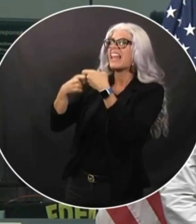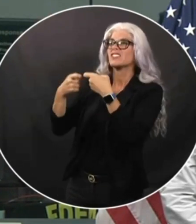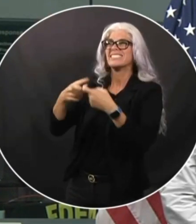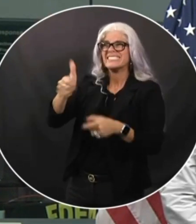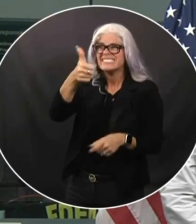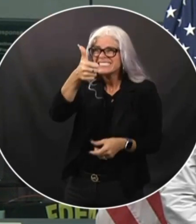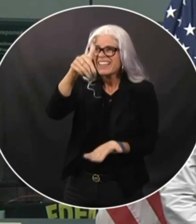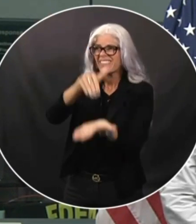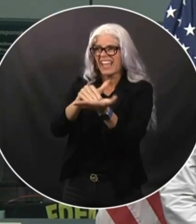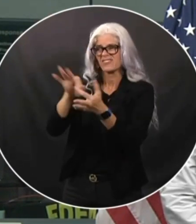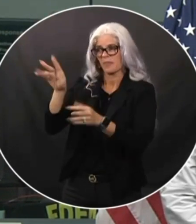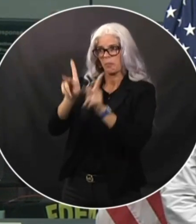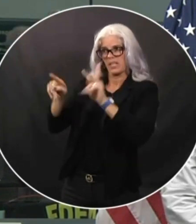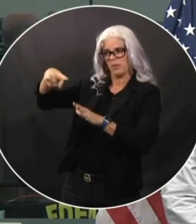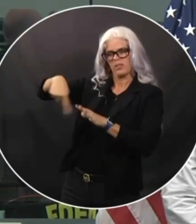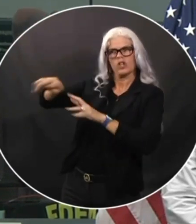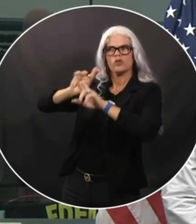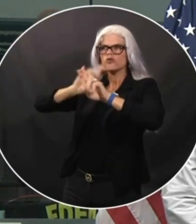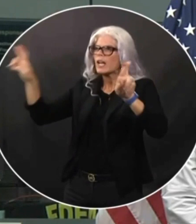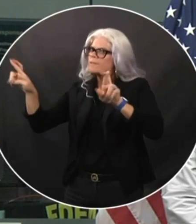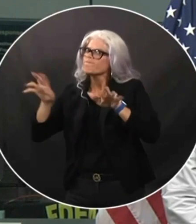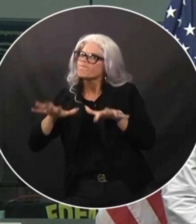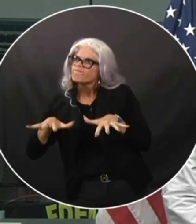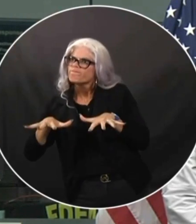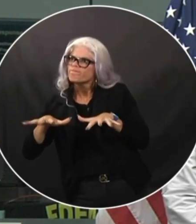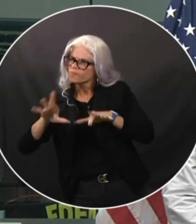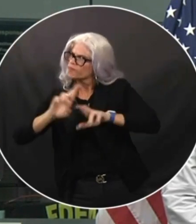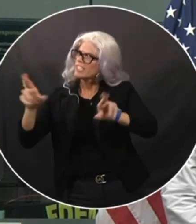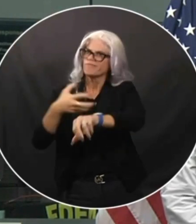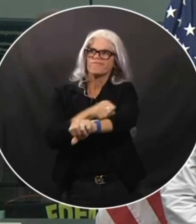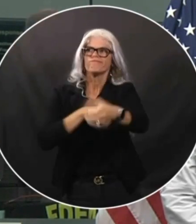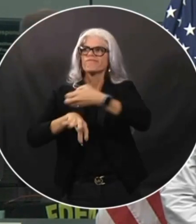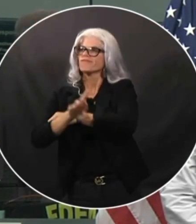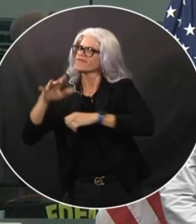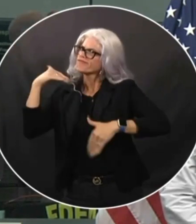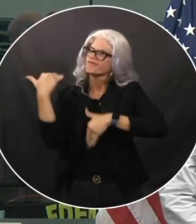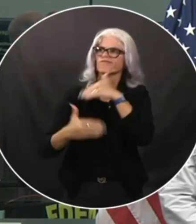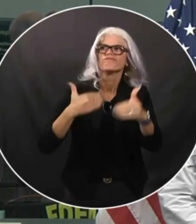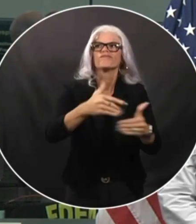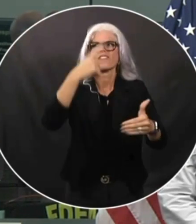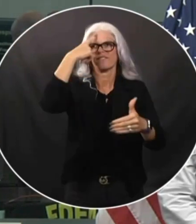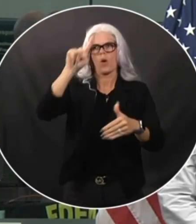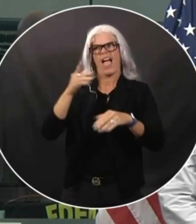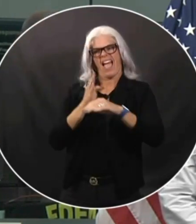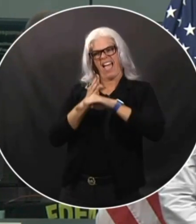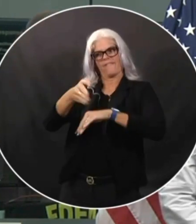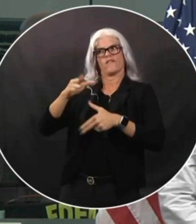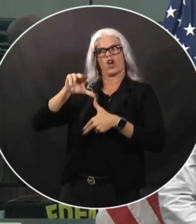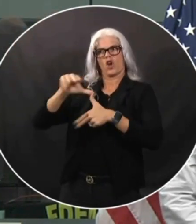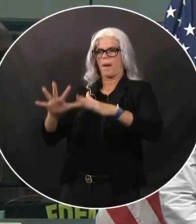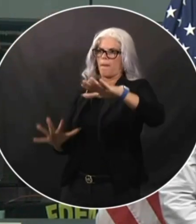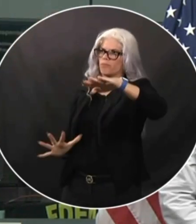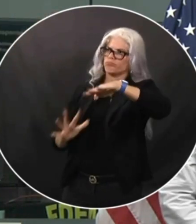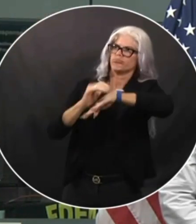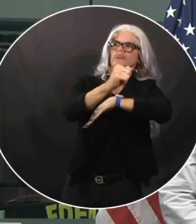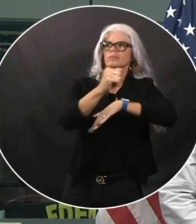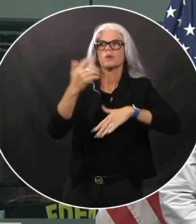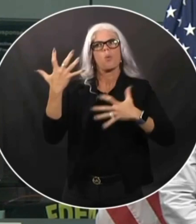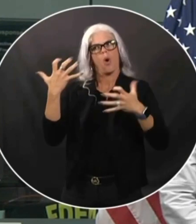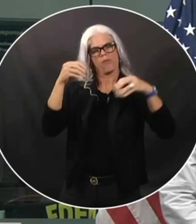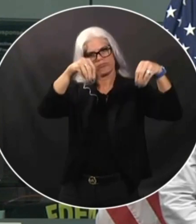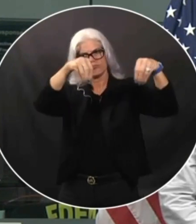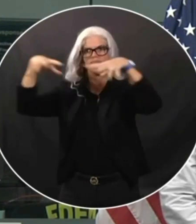that are staged and that are going to be ready to go when the storm passes to try to get power restored. But folks should be